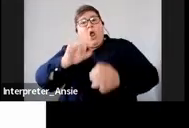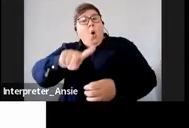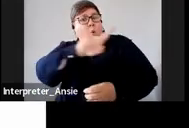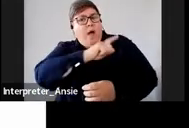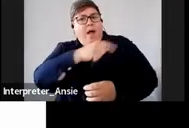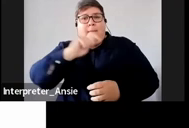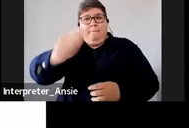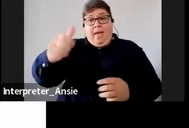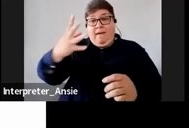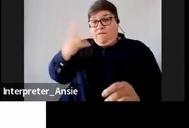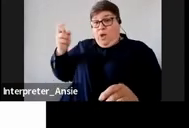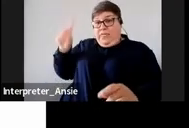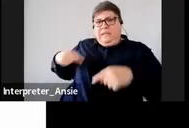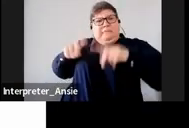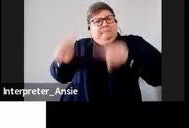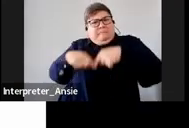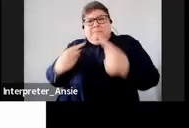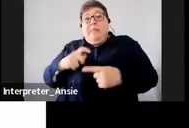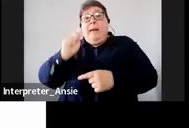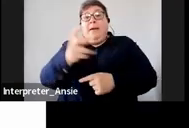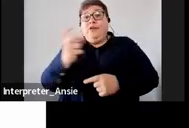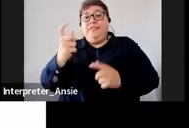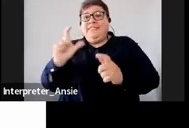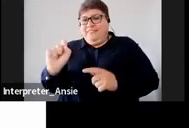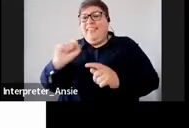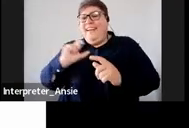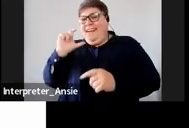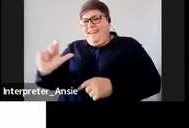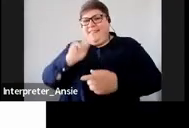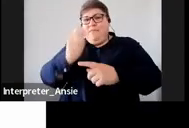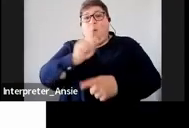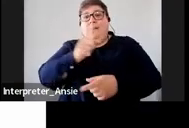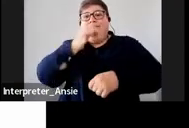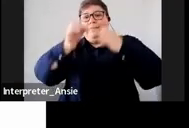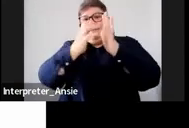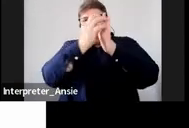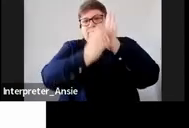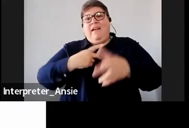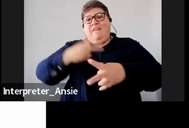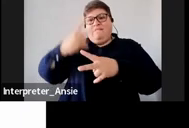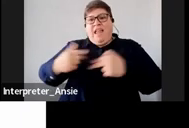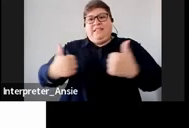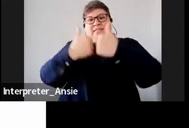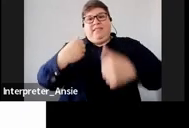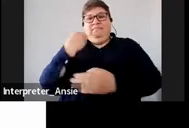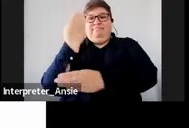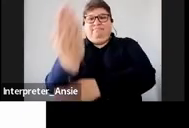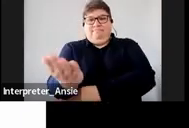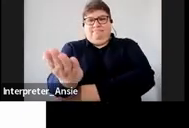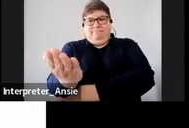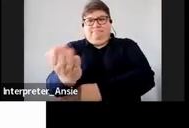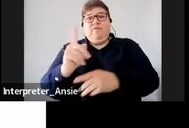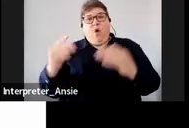$270,000 instead of $400,000 as a full and final settlement or compromise amount or